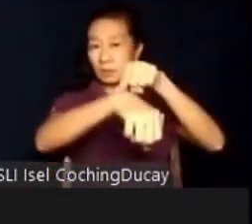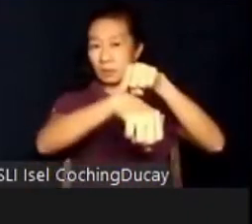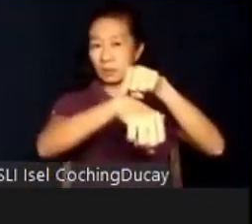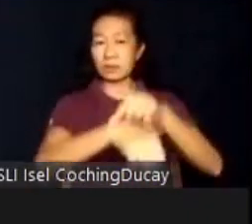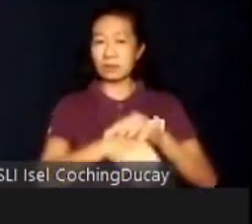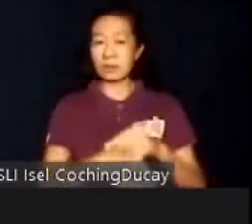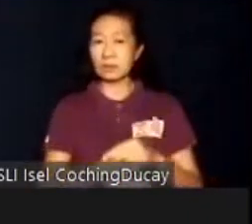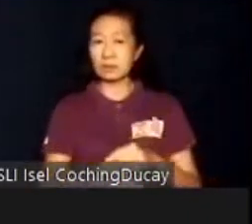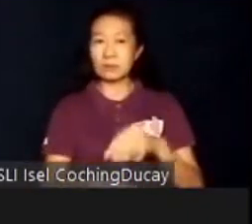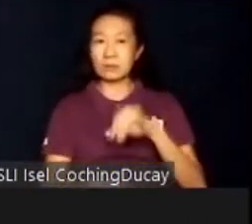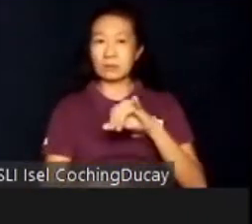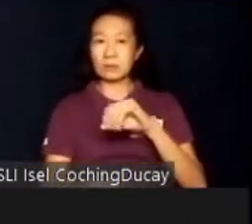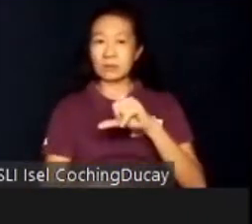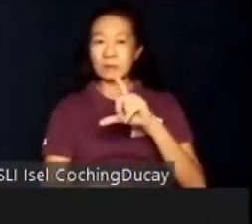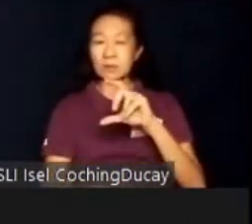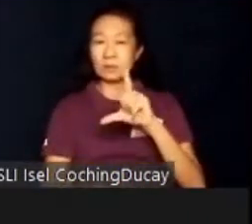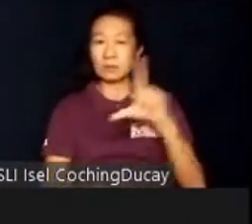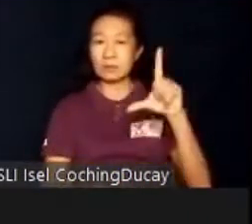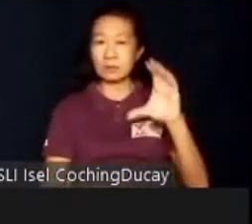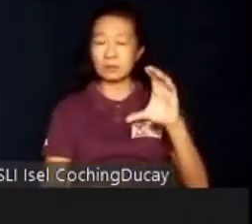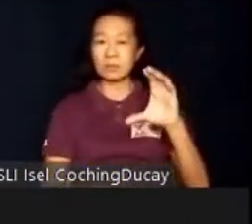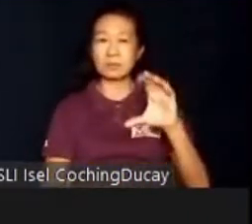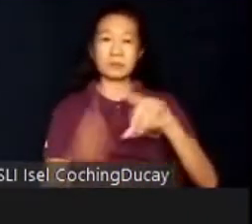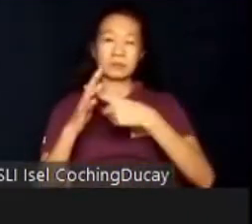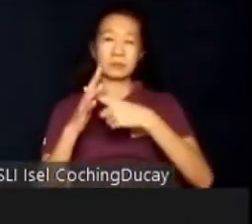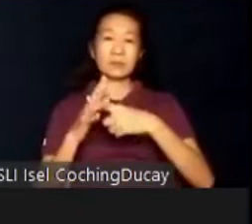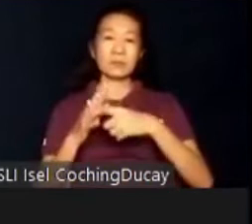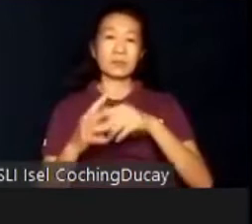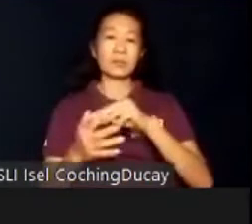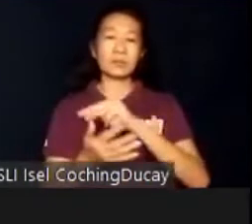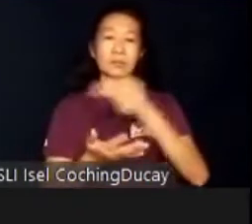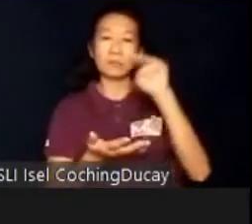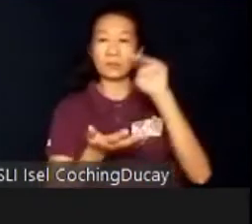ILLC was established in Mandaluyong in 2003.